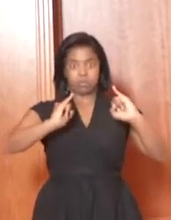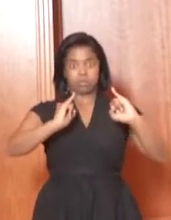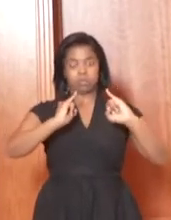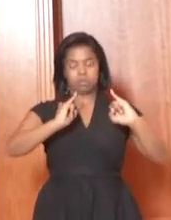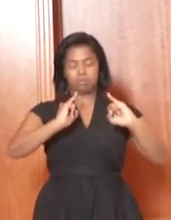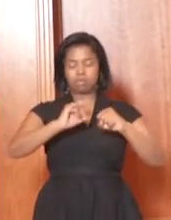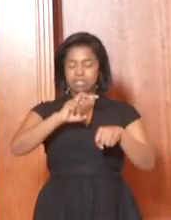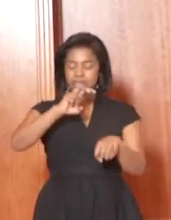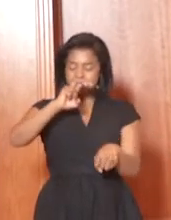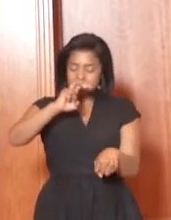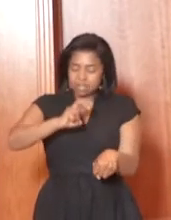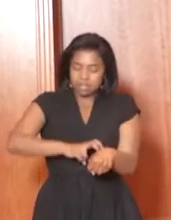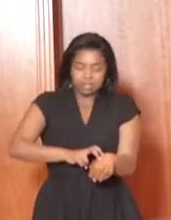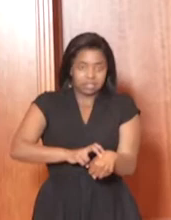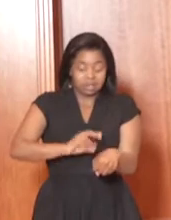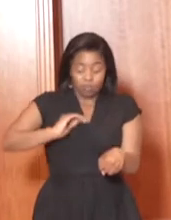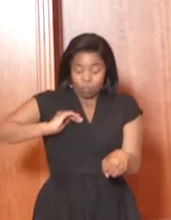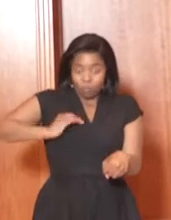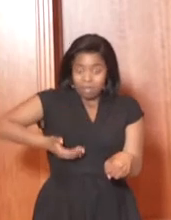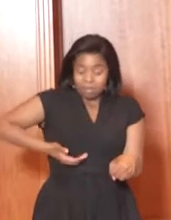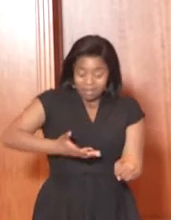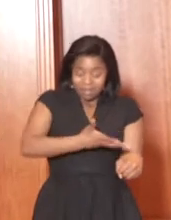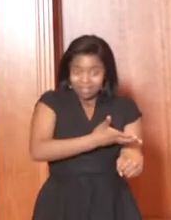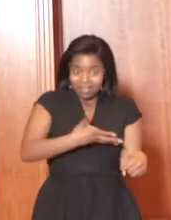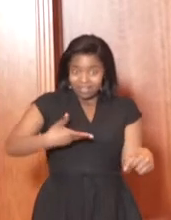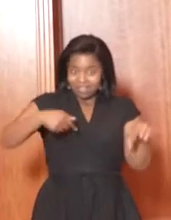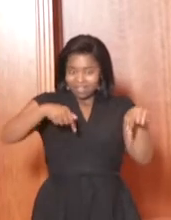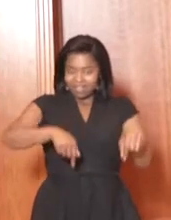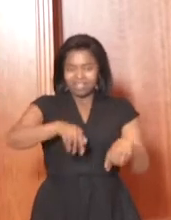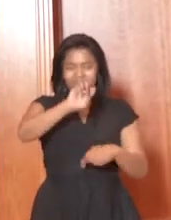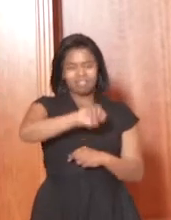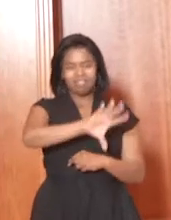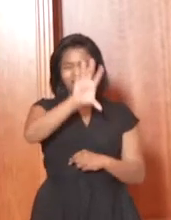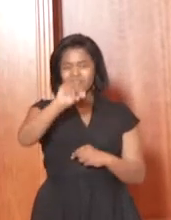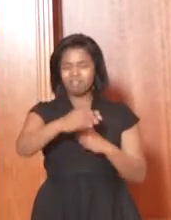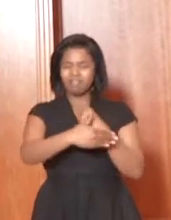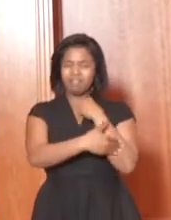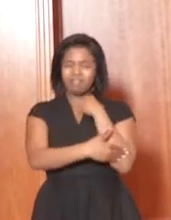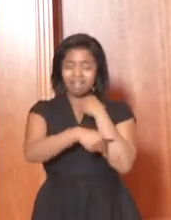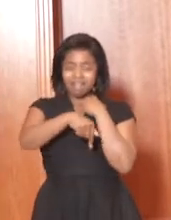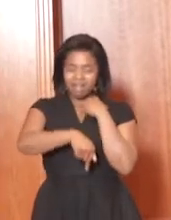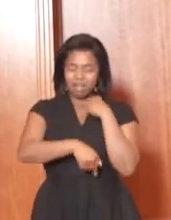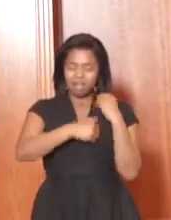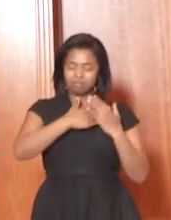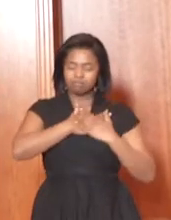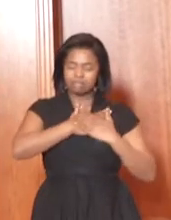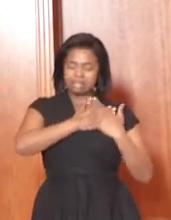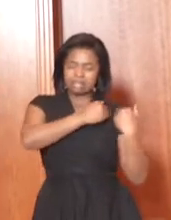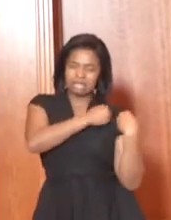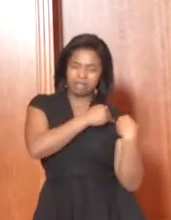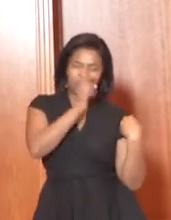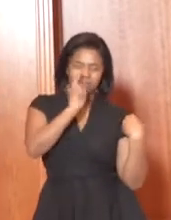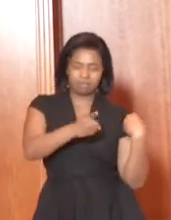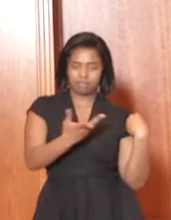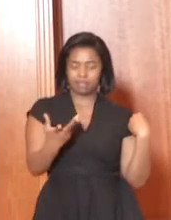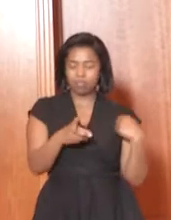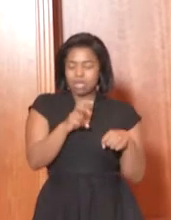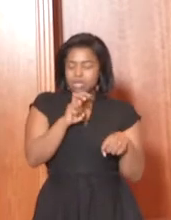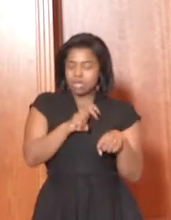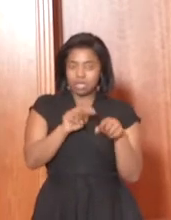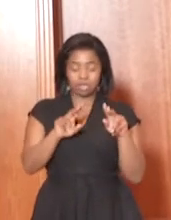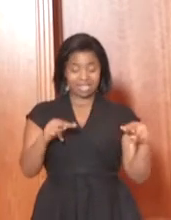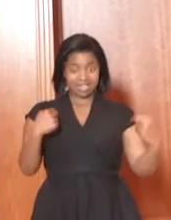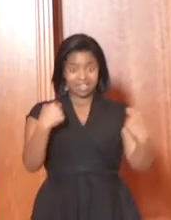make sure that the women of our country feel safe and we've got to implement that National Strategic